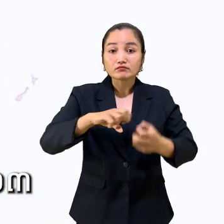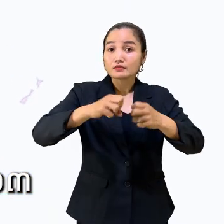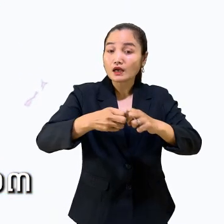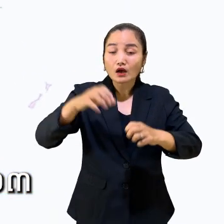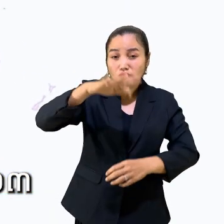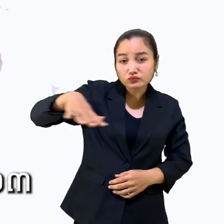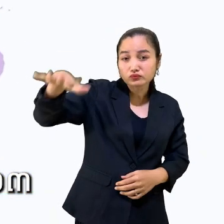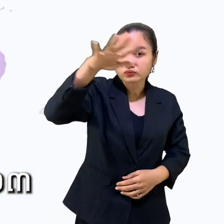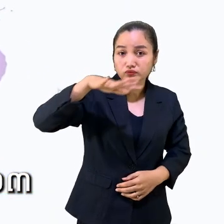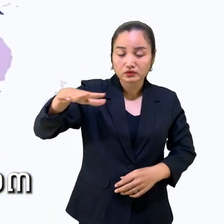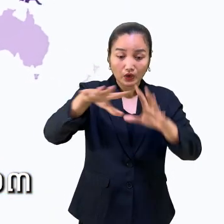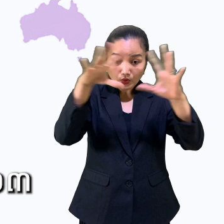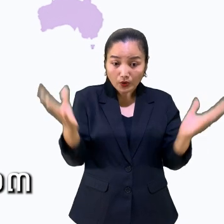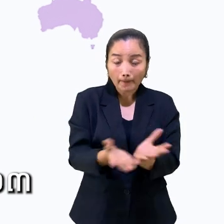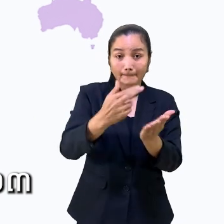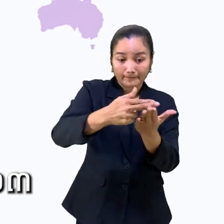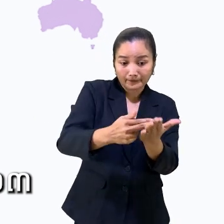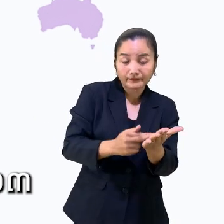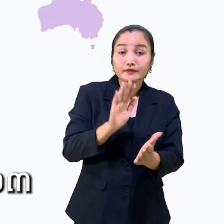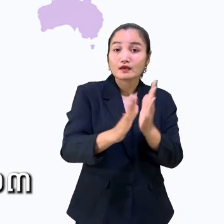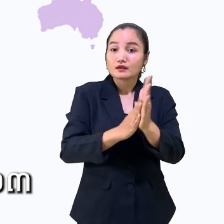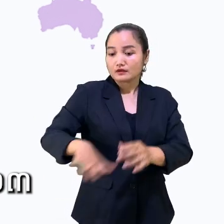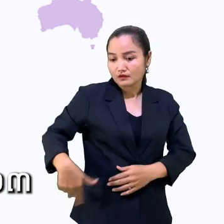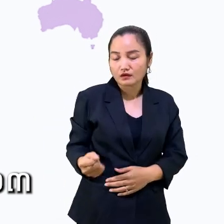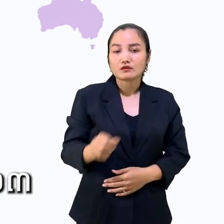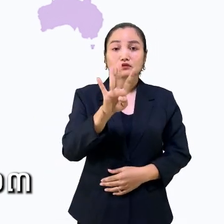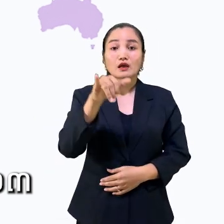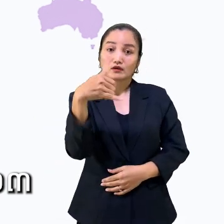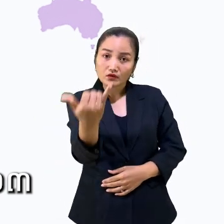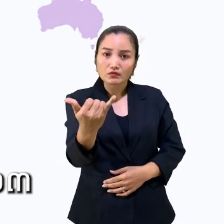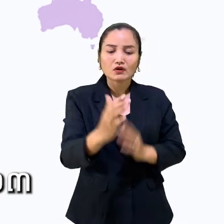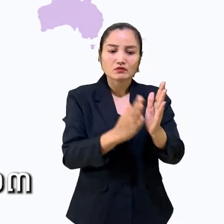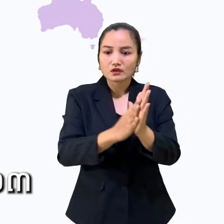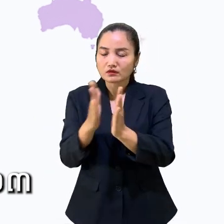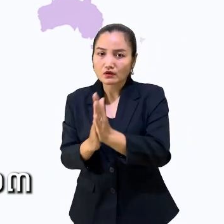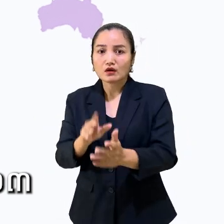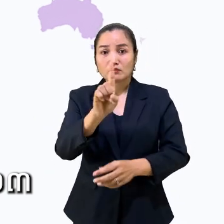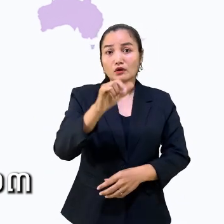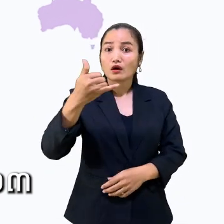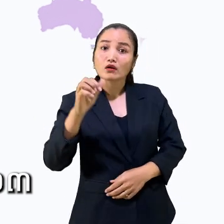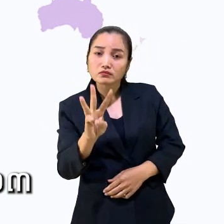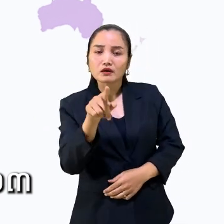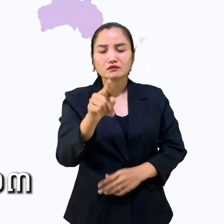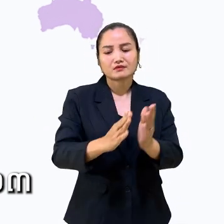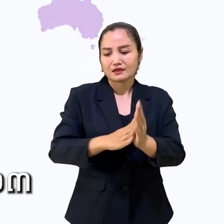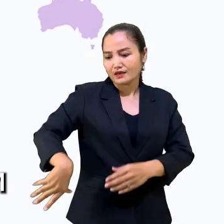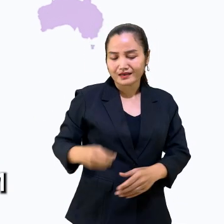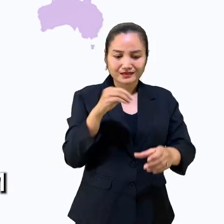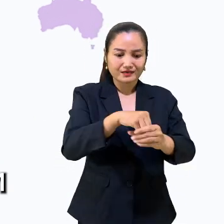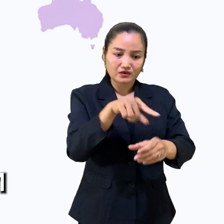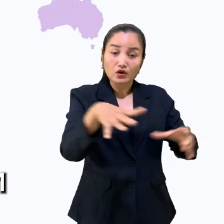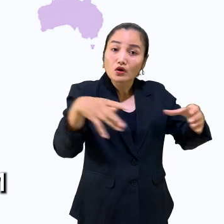Children's Climate Risk Index, Cambodia ranks a worrying 46th out of 163 countries,